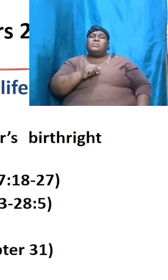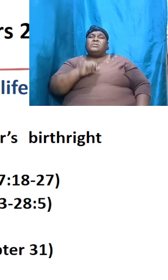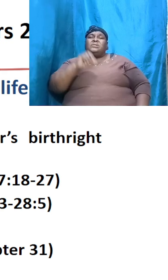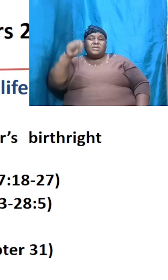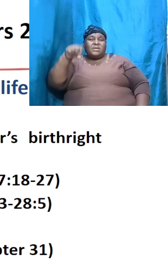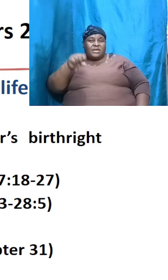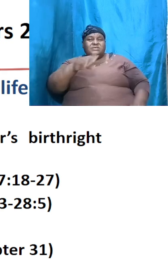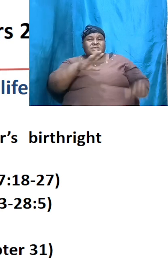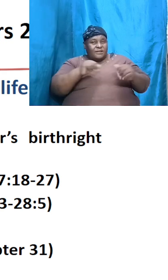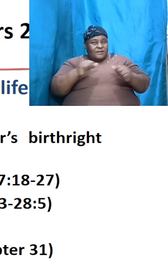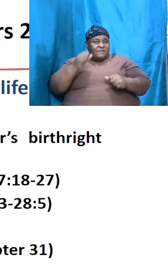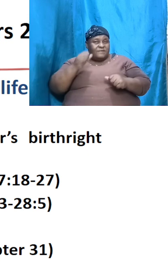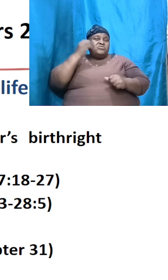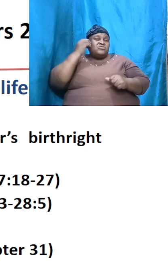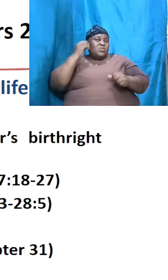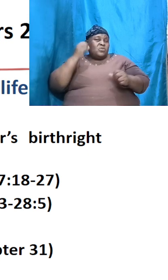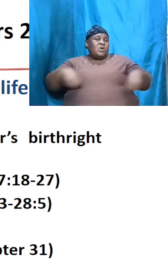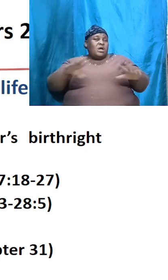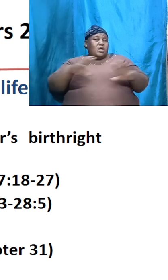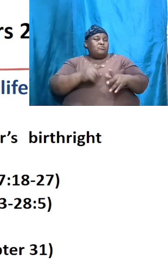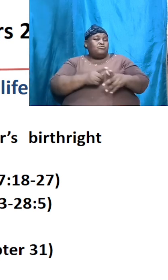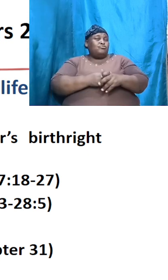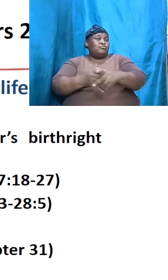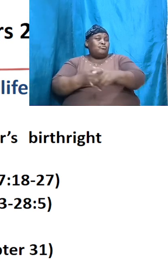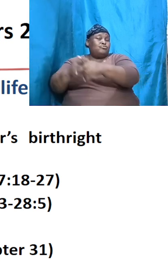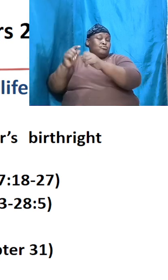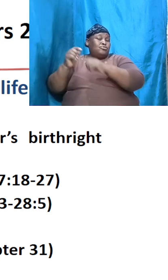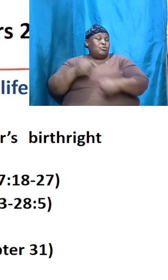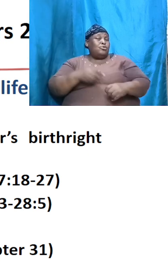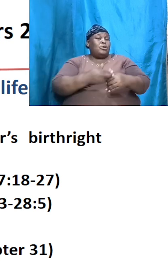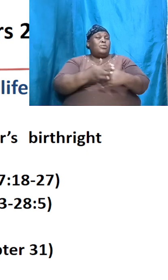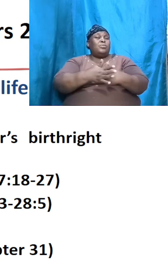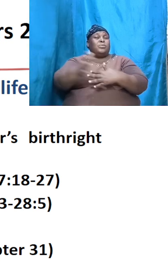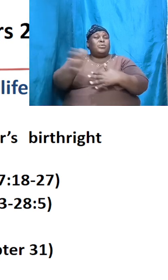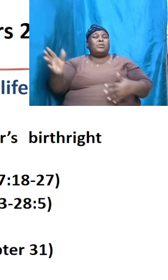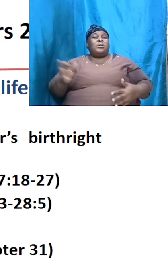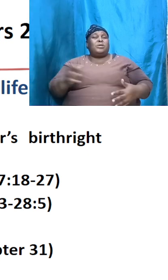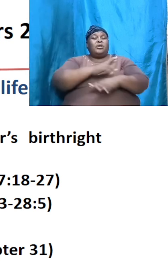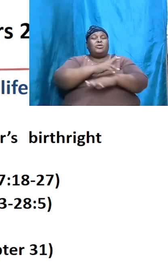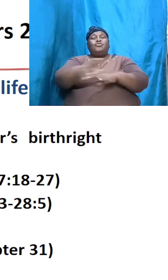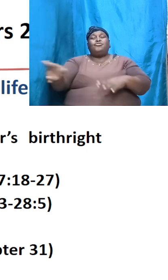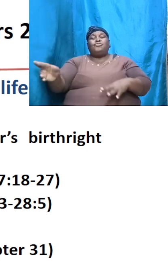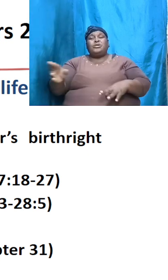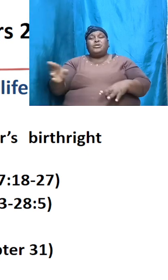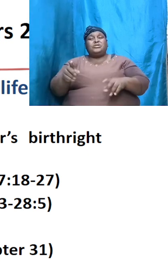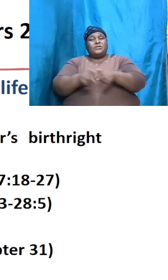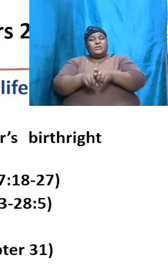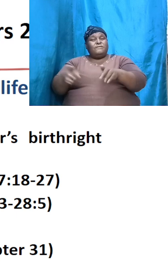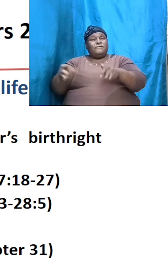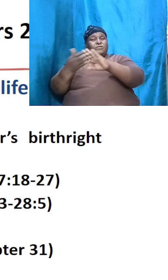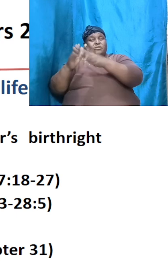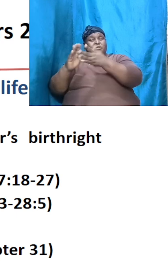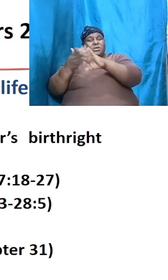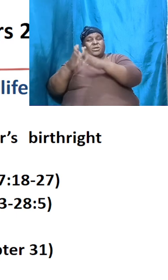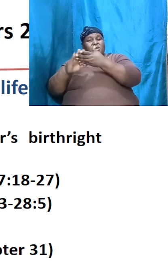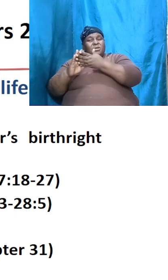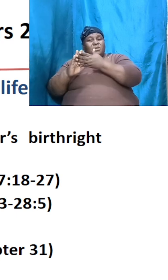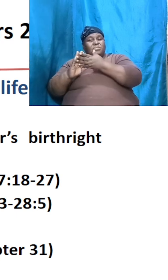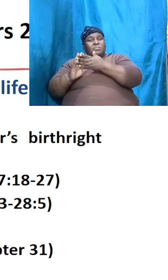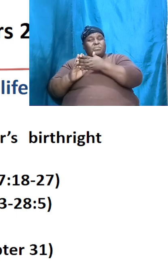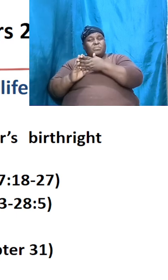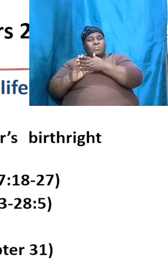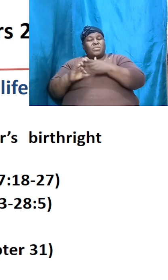of what he did and he ran away and he reached as far as the Paddan and he along his